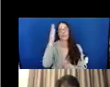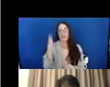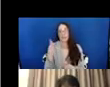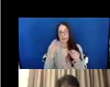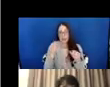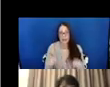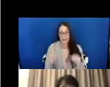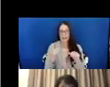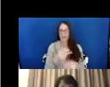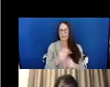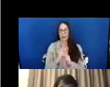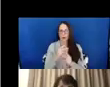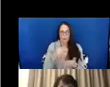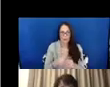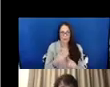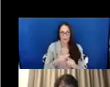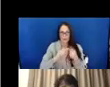option not available to everyone.